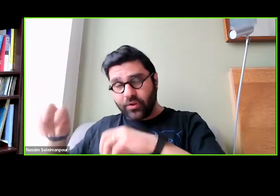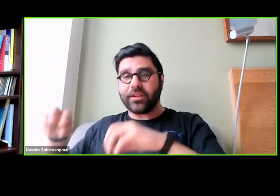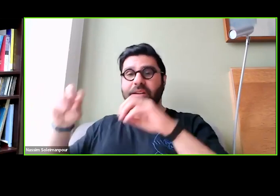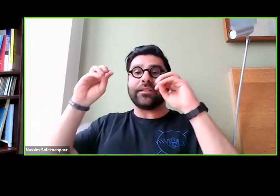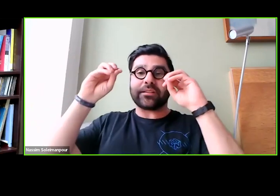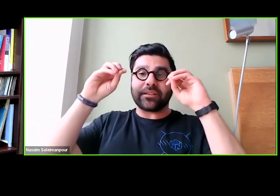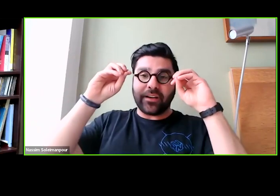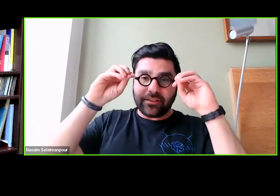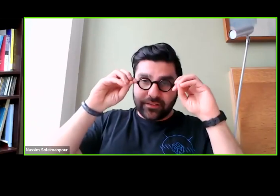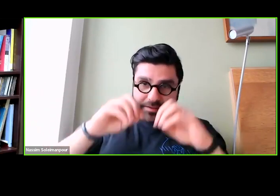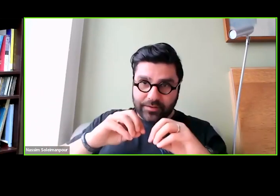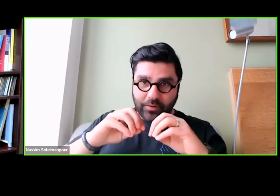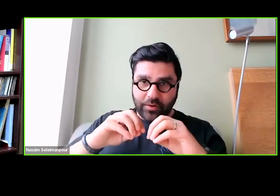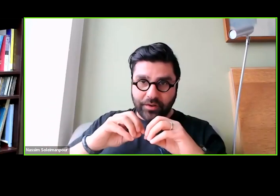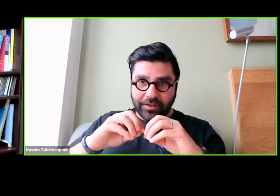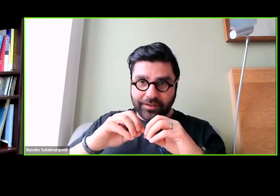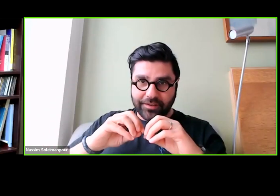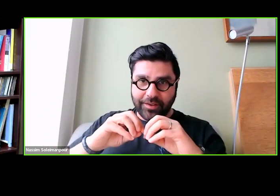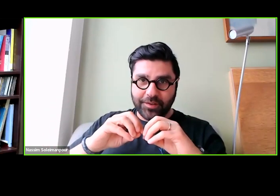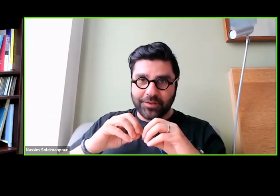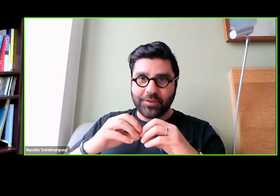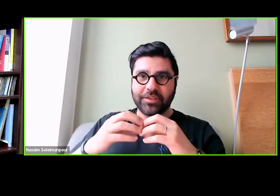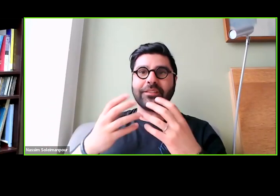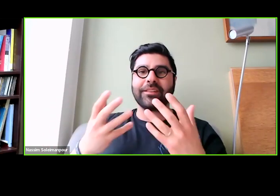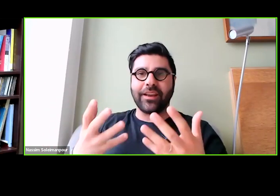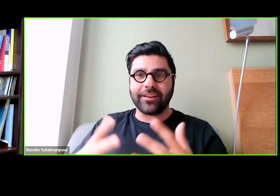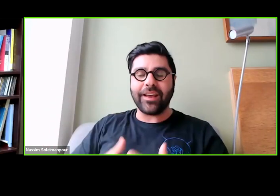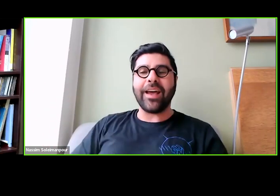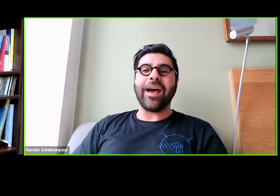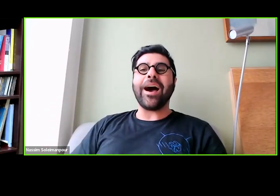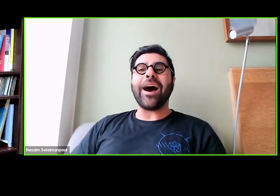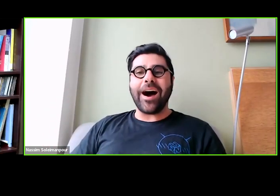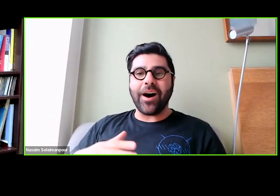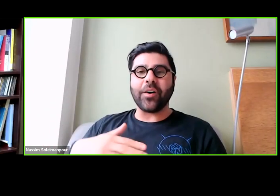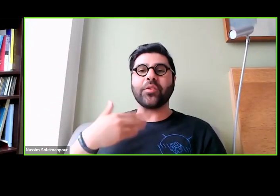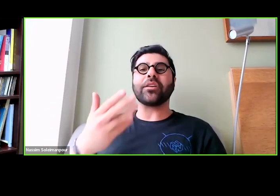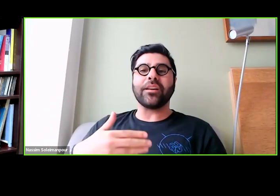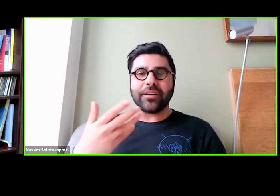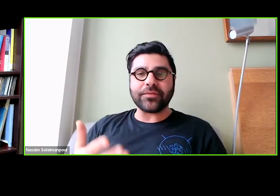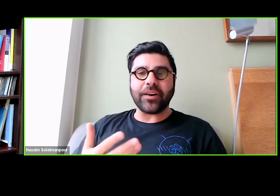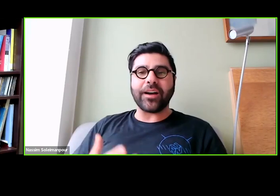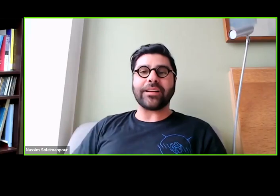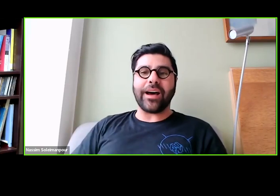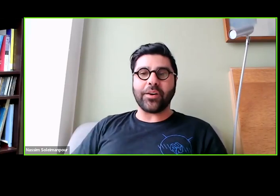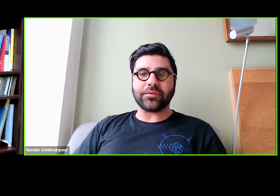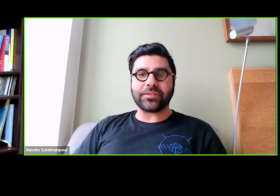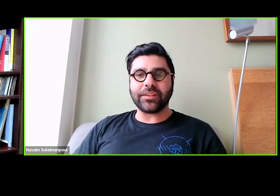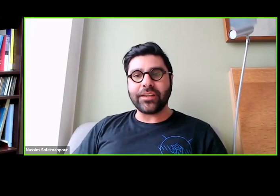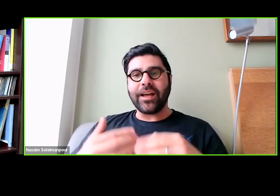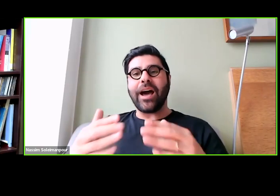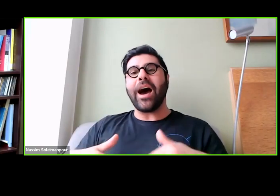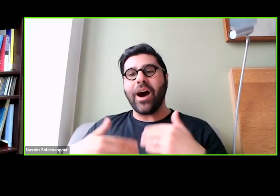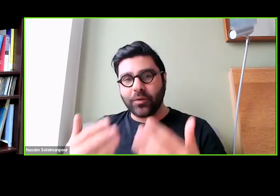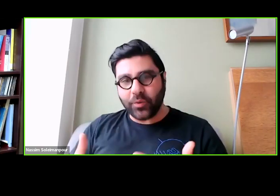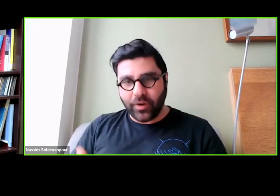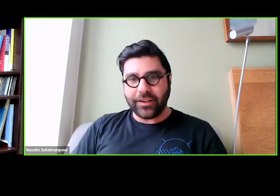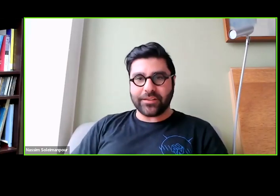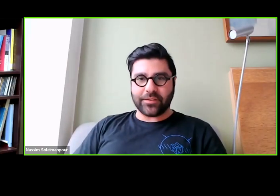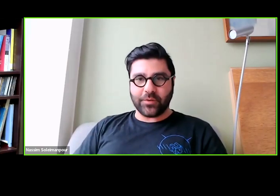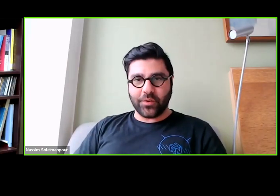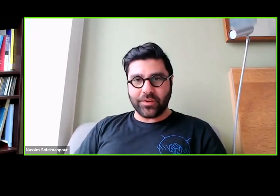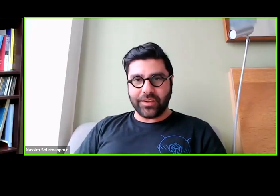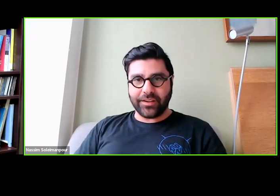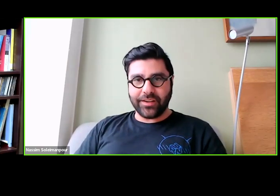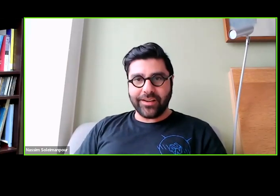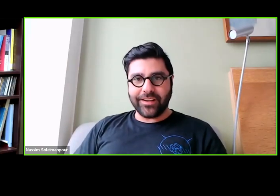the story inside the story, you know, so you can think how you're gonna find out how to